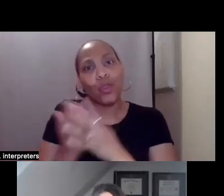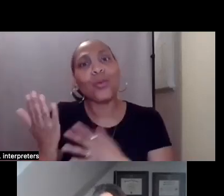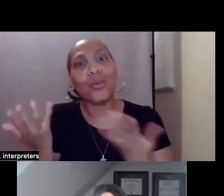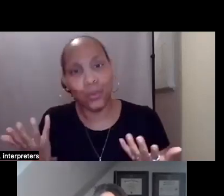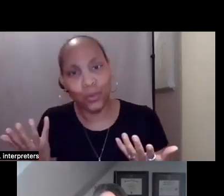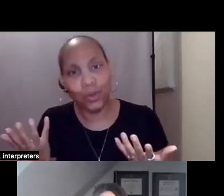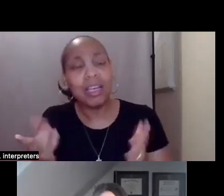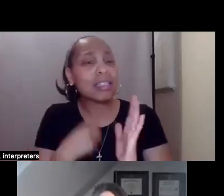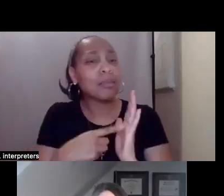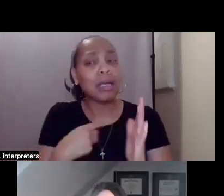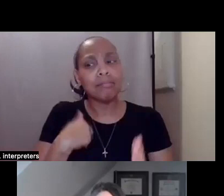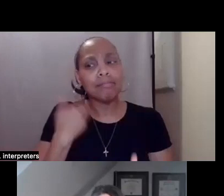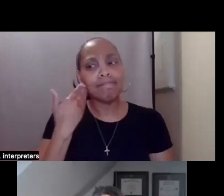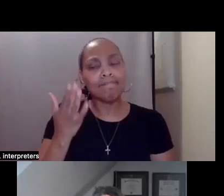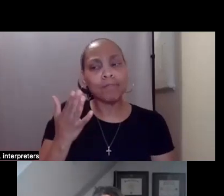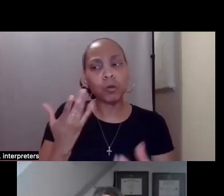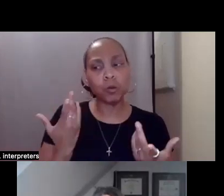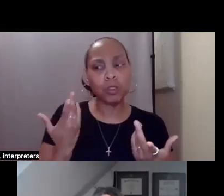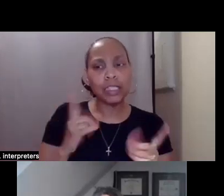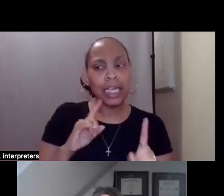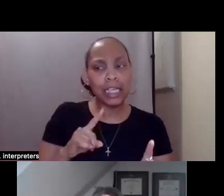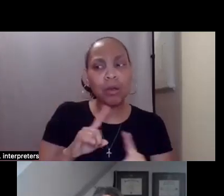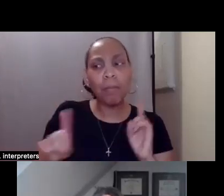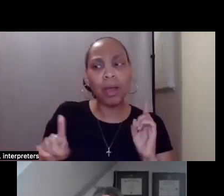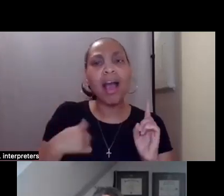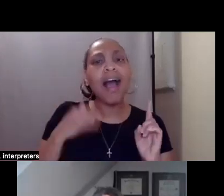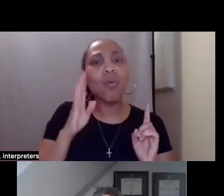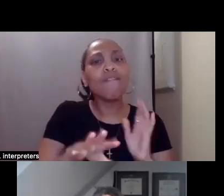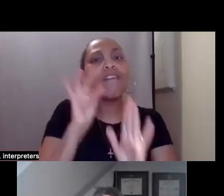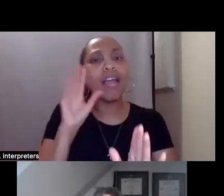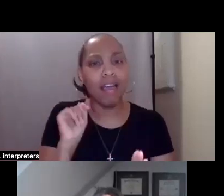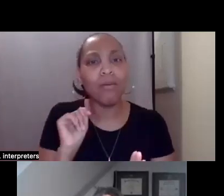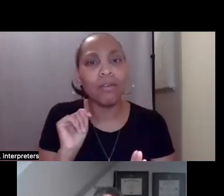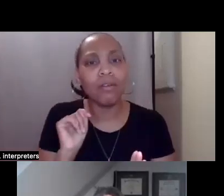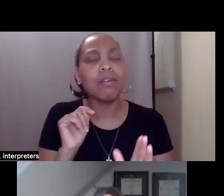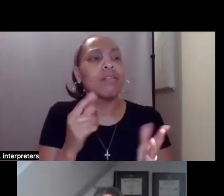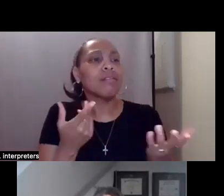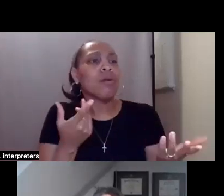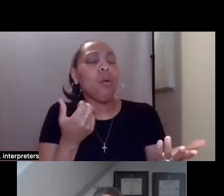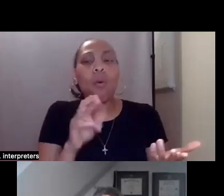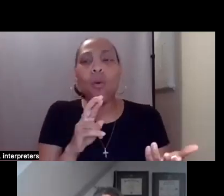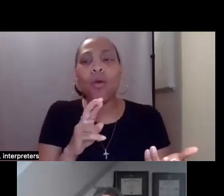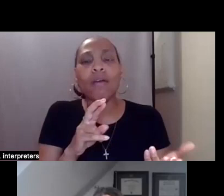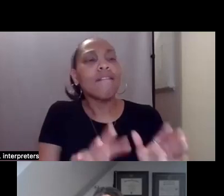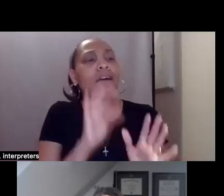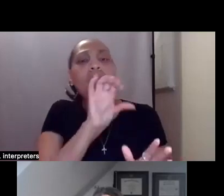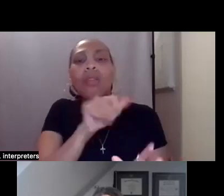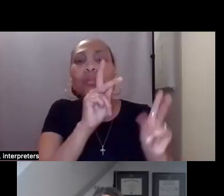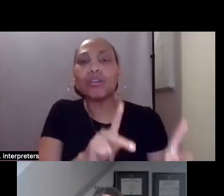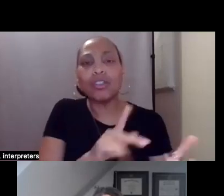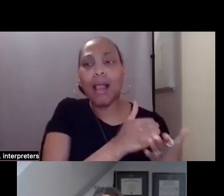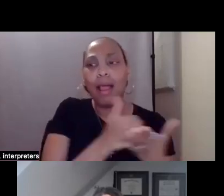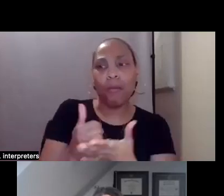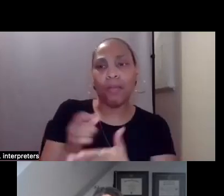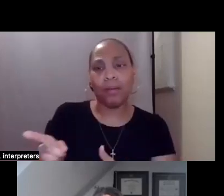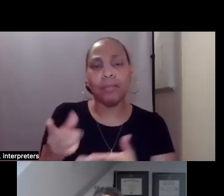find it. So either I find another person for them to talk to, or I find another resource for them to do, even if I don't have an answer, I try to connect